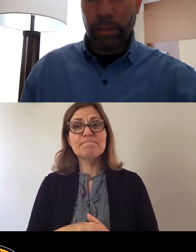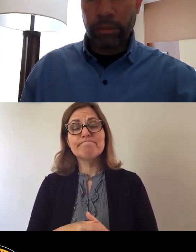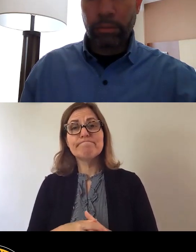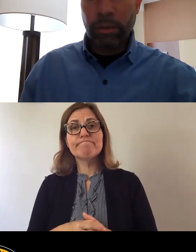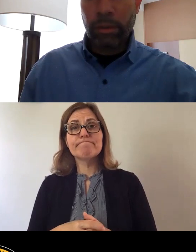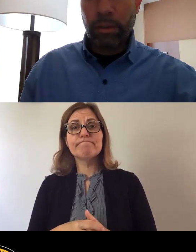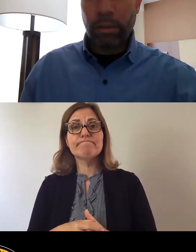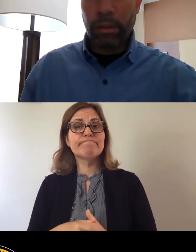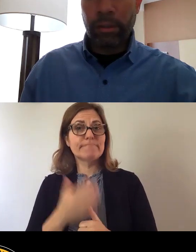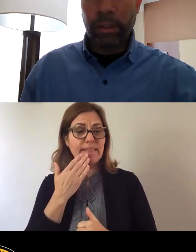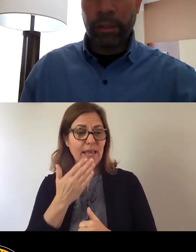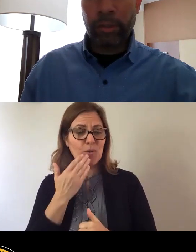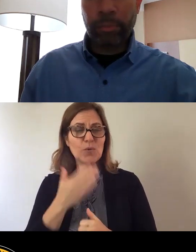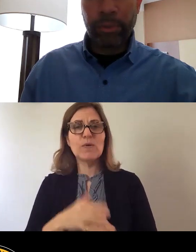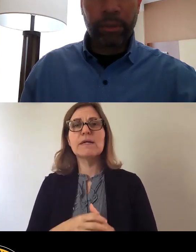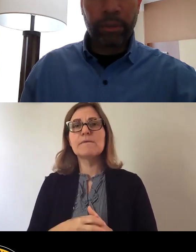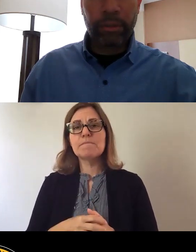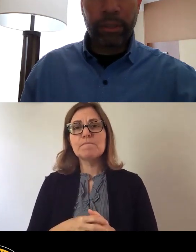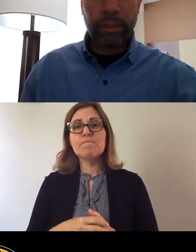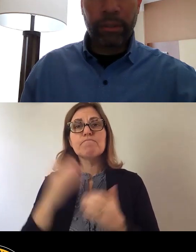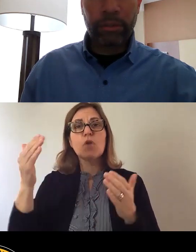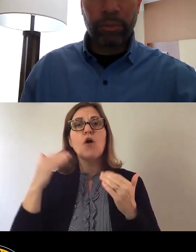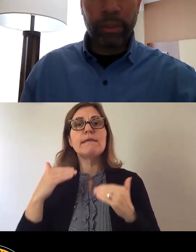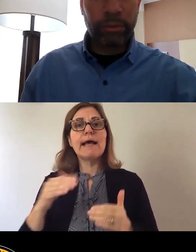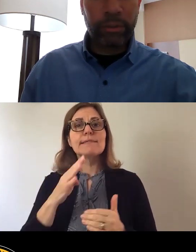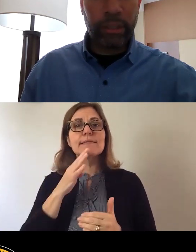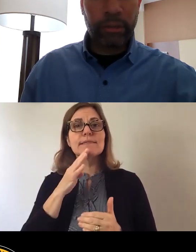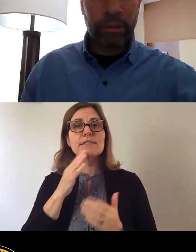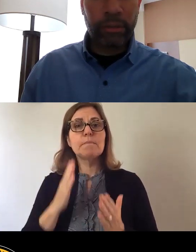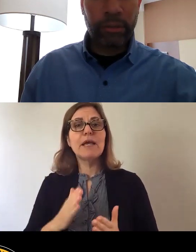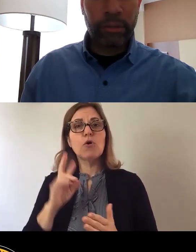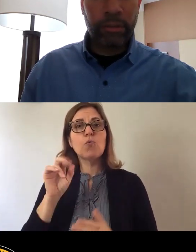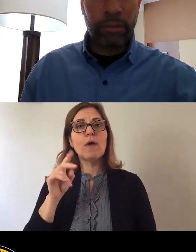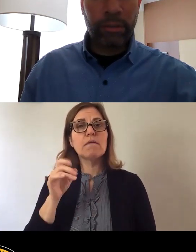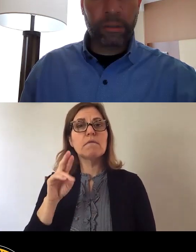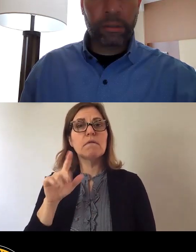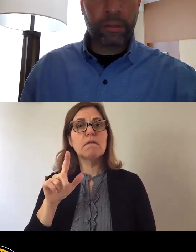Thank you. Our next speaker is Randall Taylor.